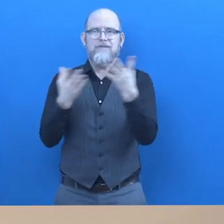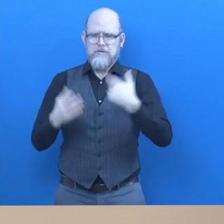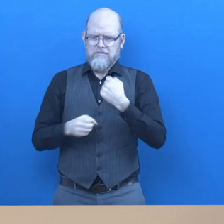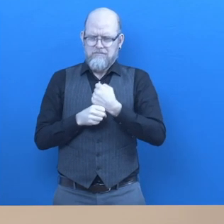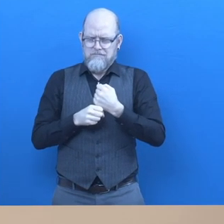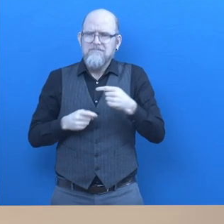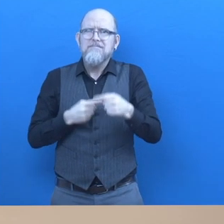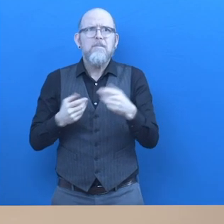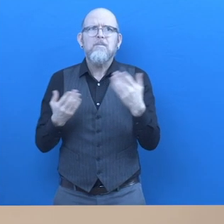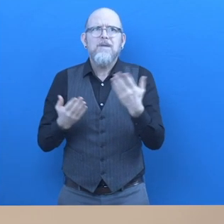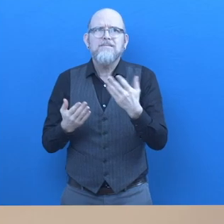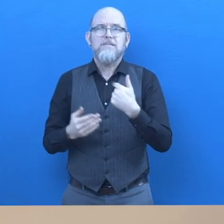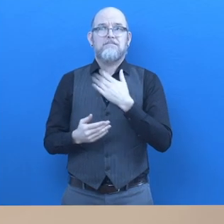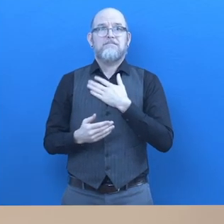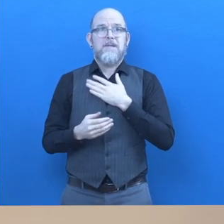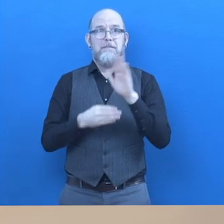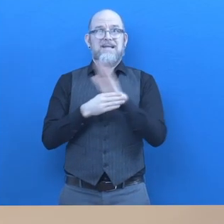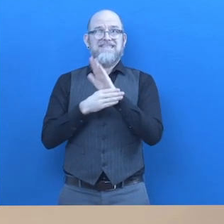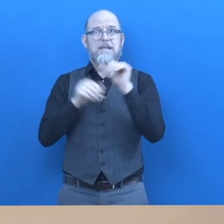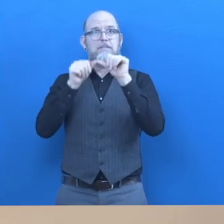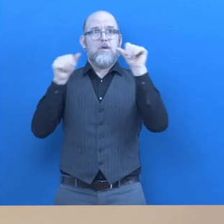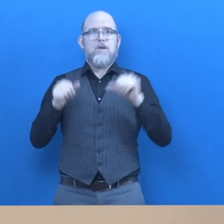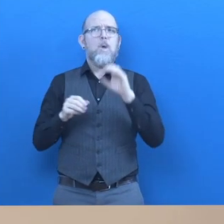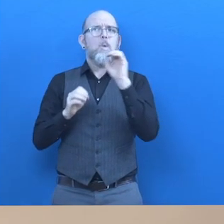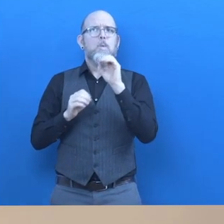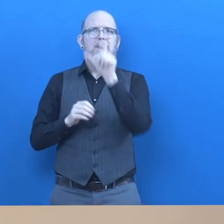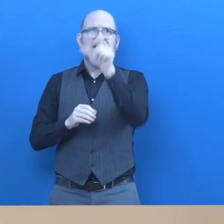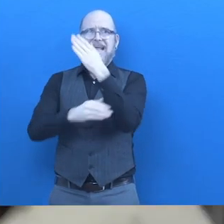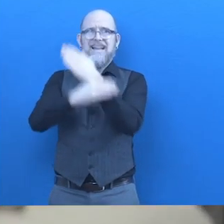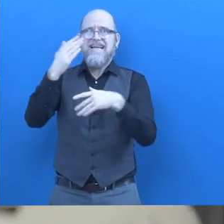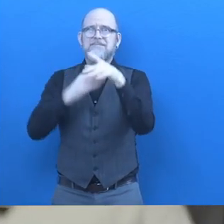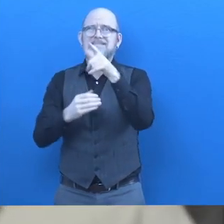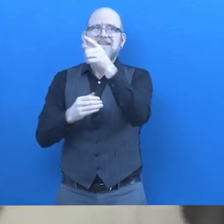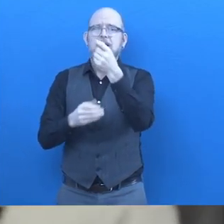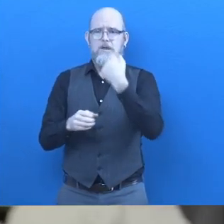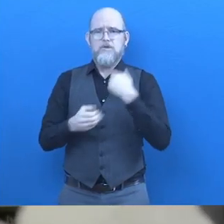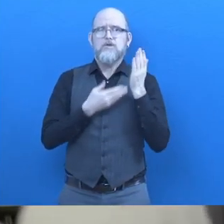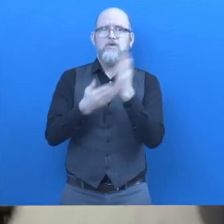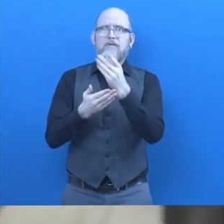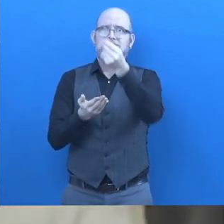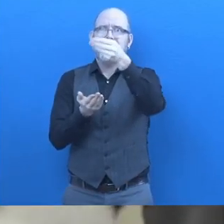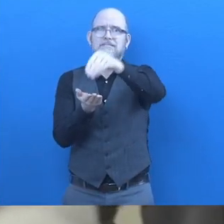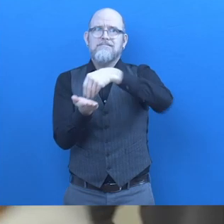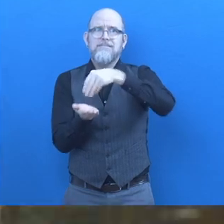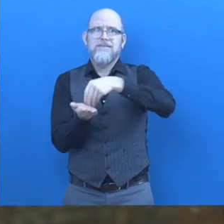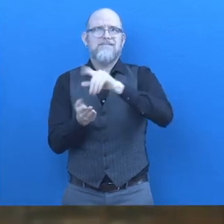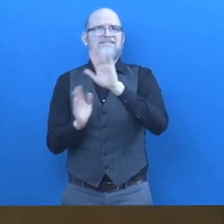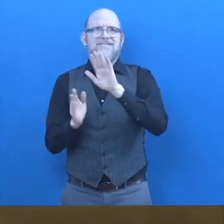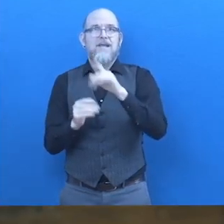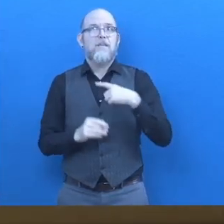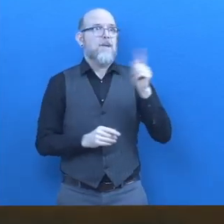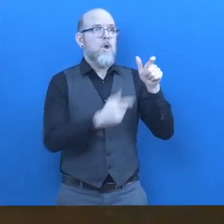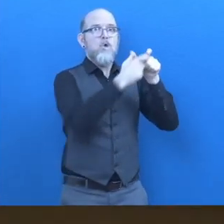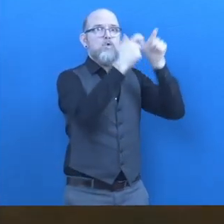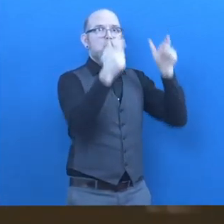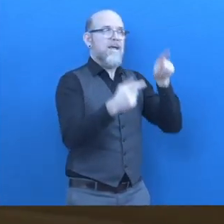In our business model, we never charge anything from people with disabilities. Our revenue comes from the companies. They pay